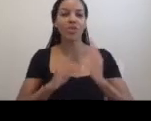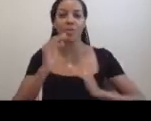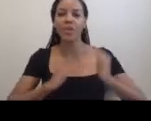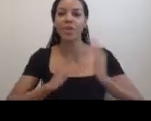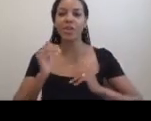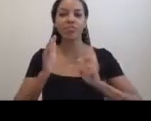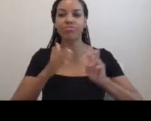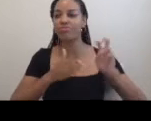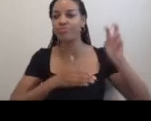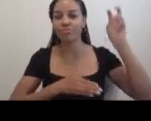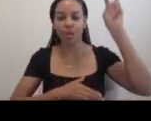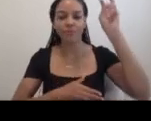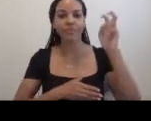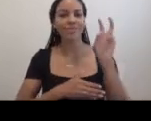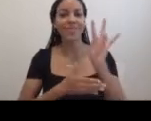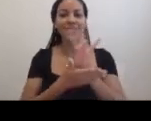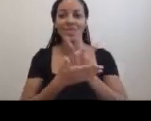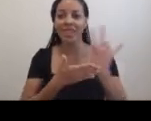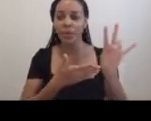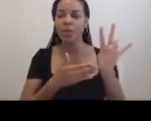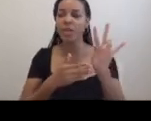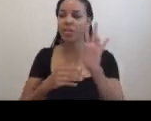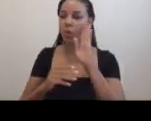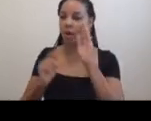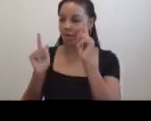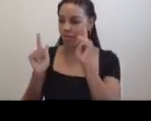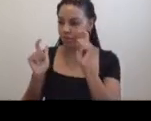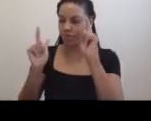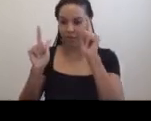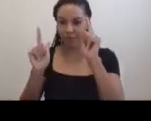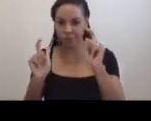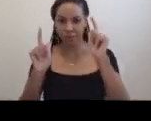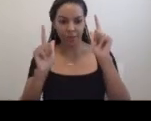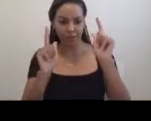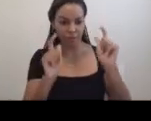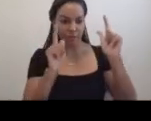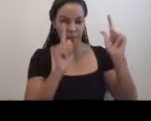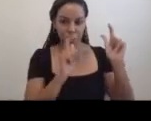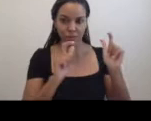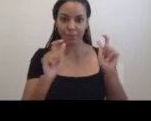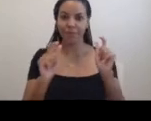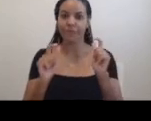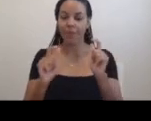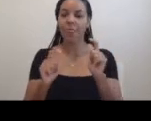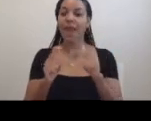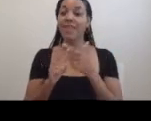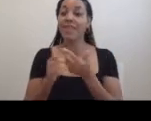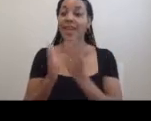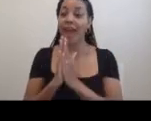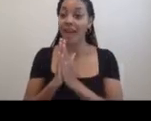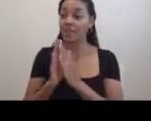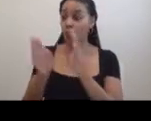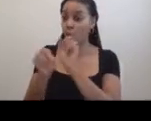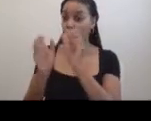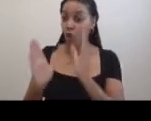the exhibition, take a Polaroid of the worker at work, and then ask her or him to